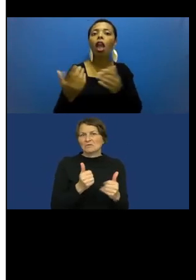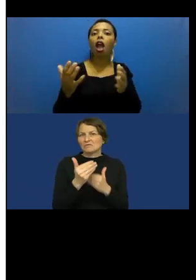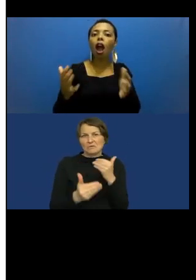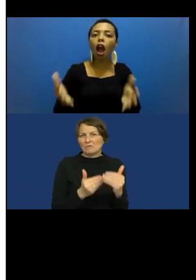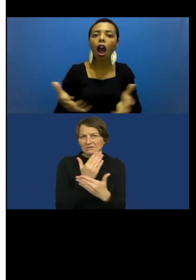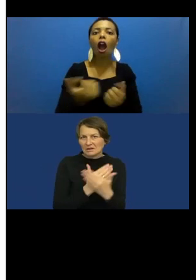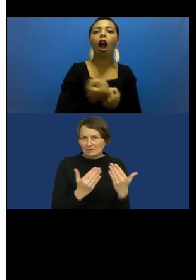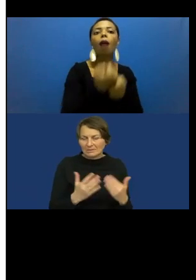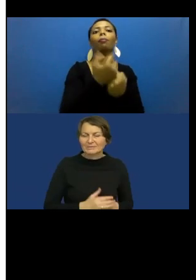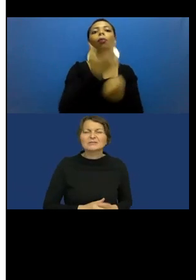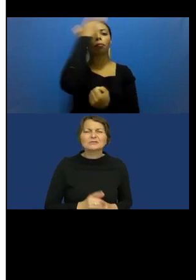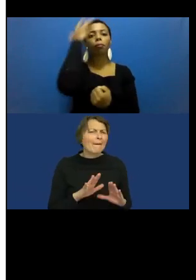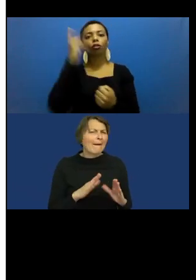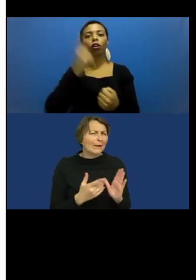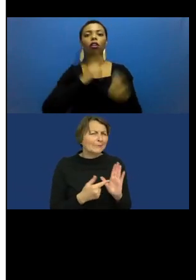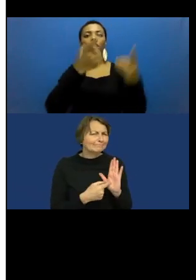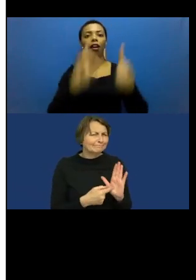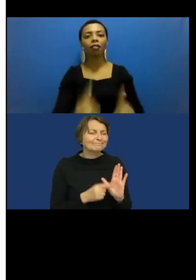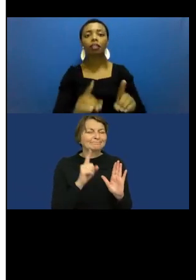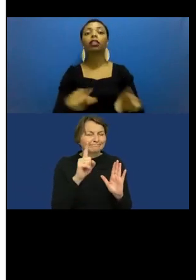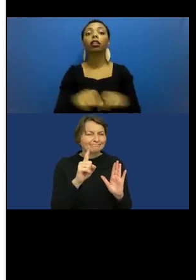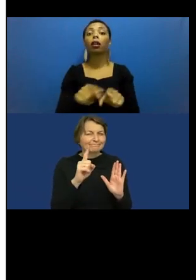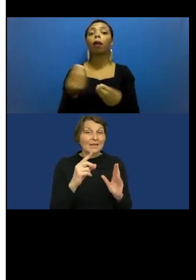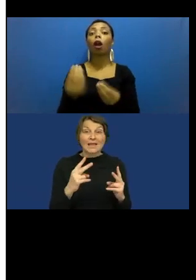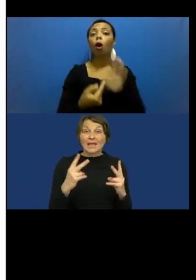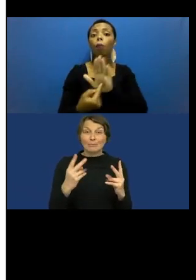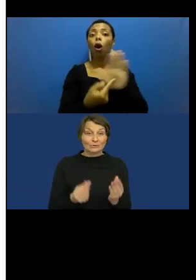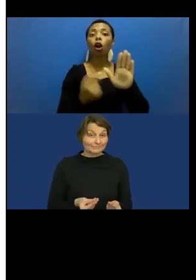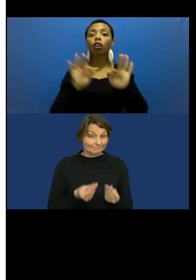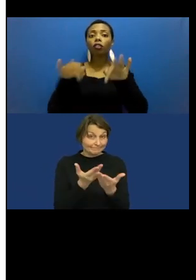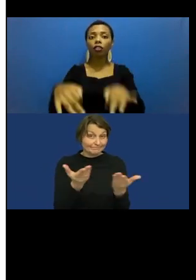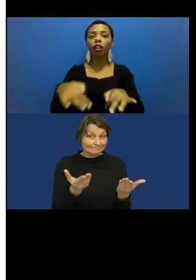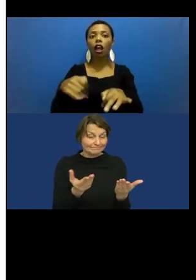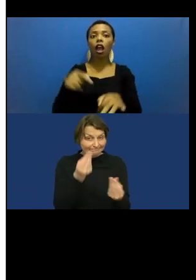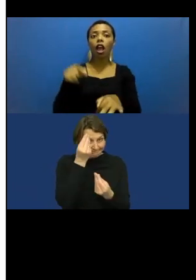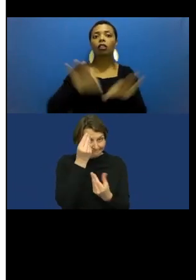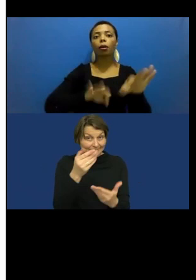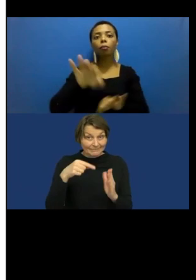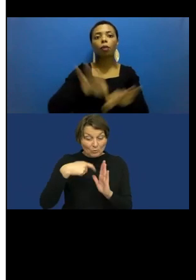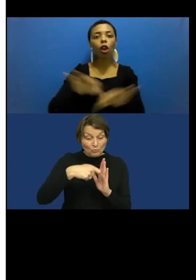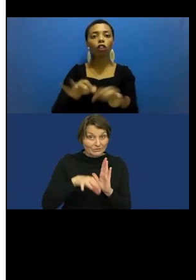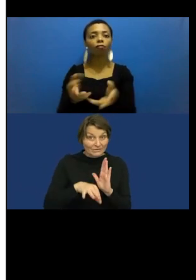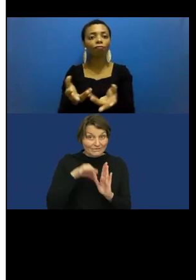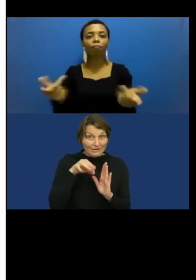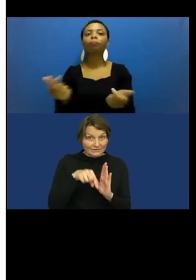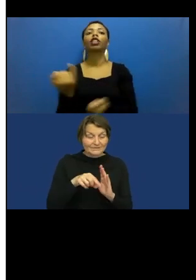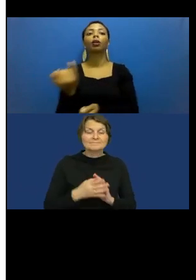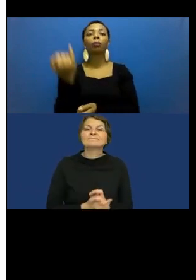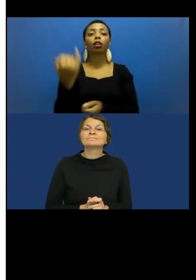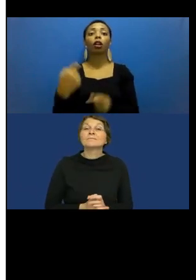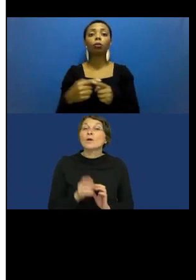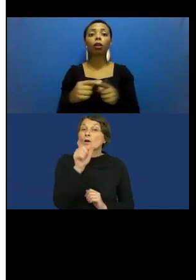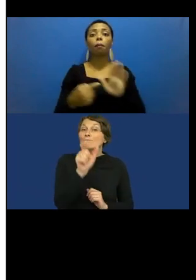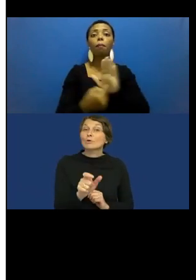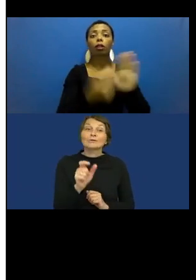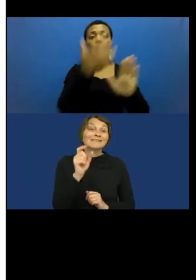illustrate this, will finish by raising one important issue from the suitcase project. Assisting people with deafblindness to find